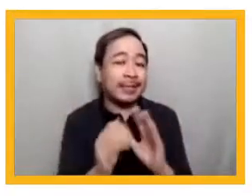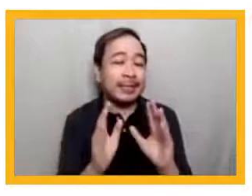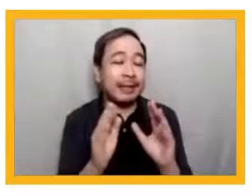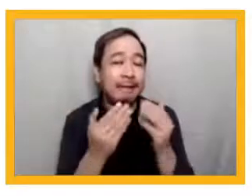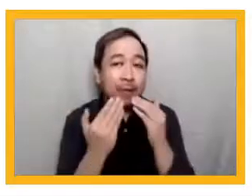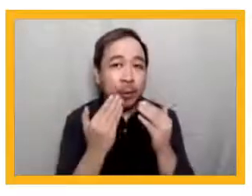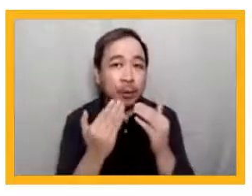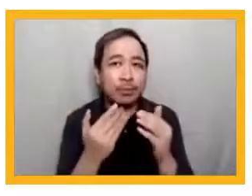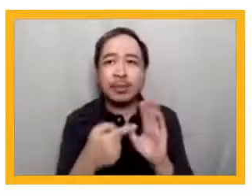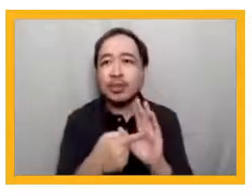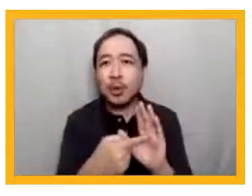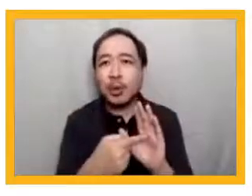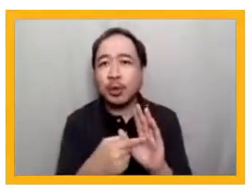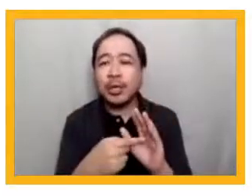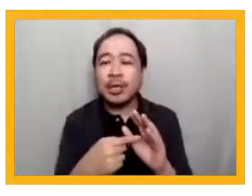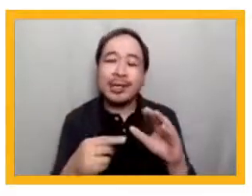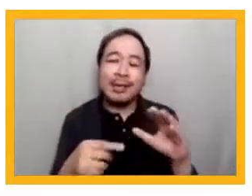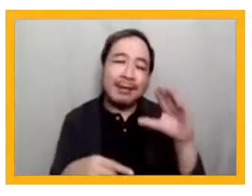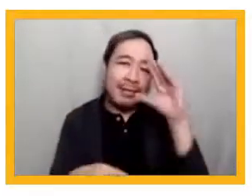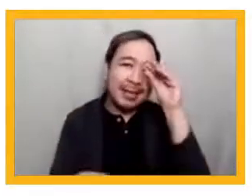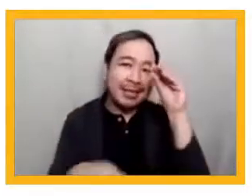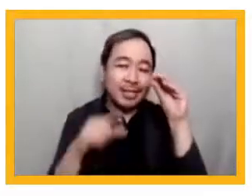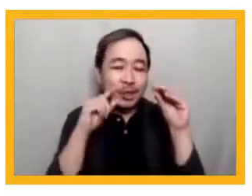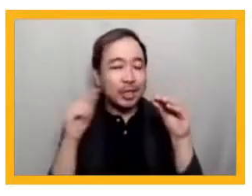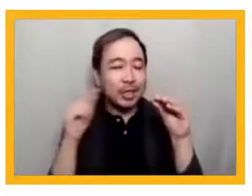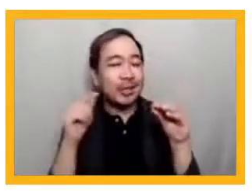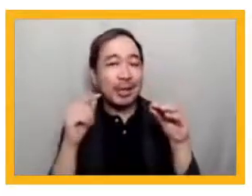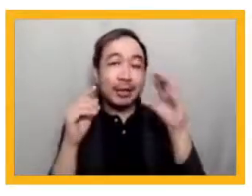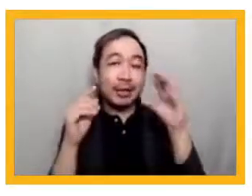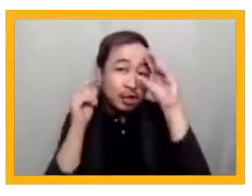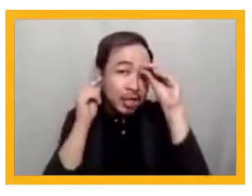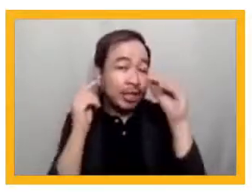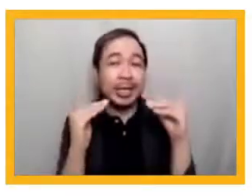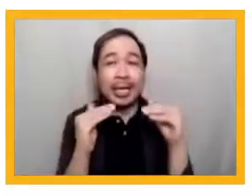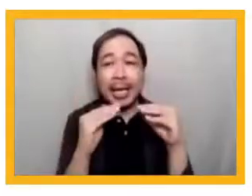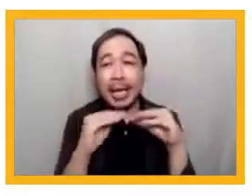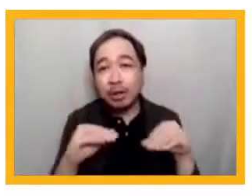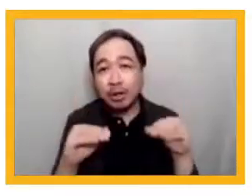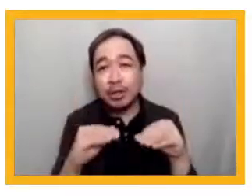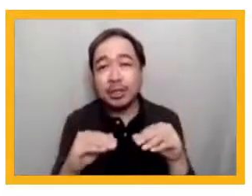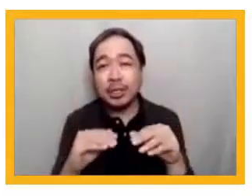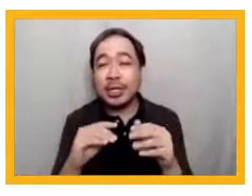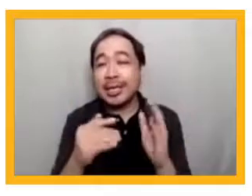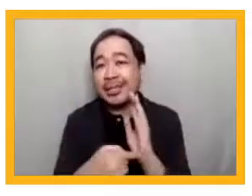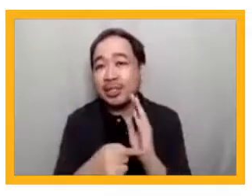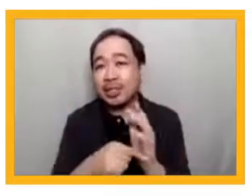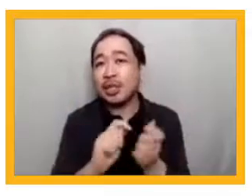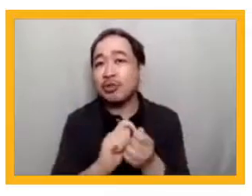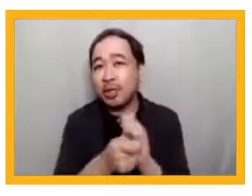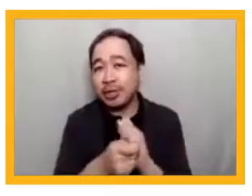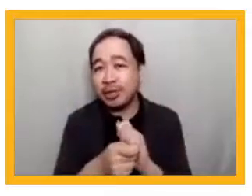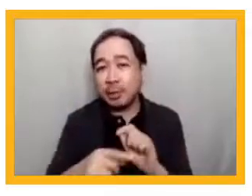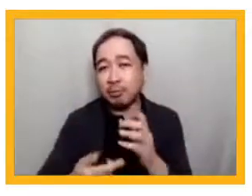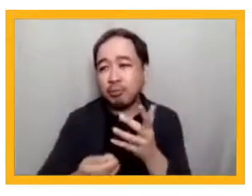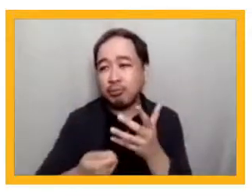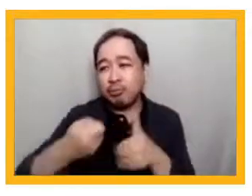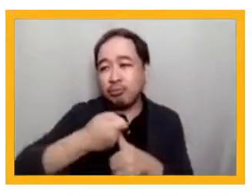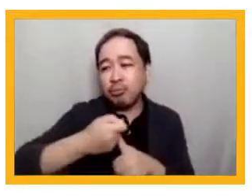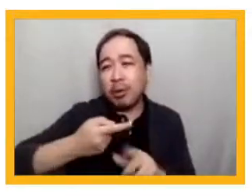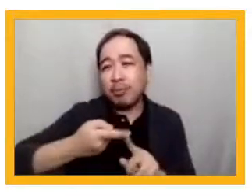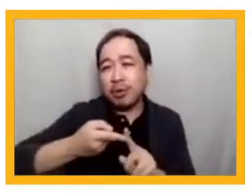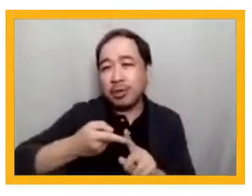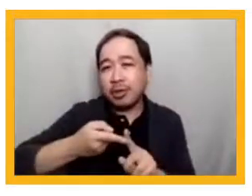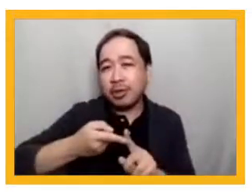gender and education, workforce development for health and care industry, digital transformation of priority sectors, and entrepreneurship